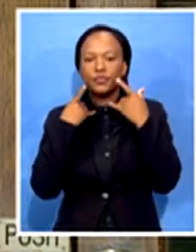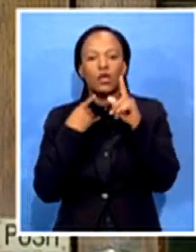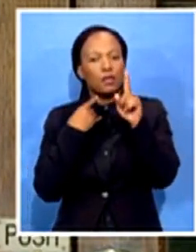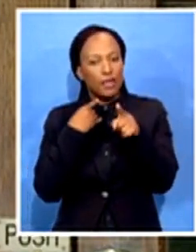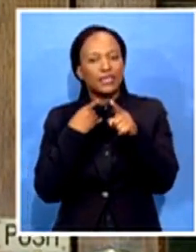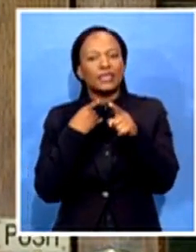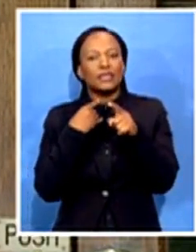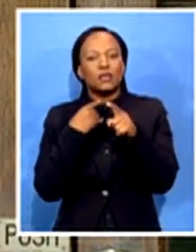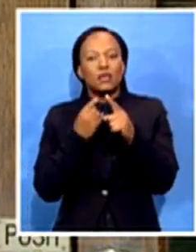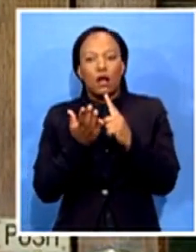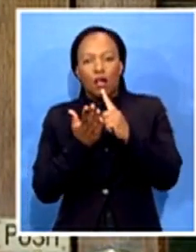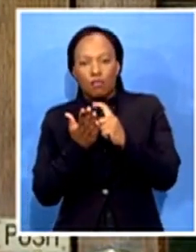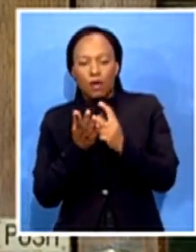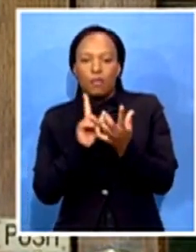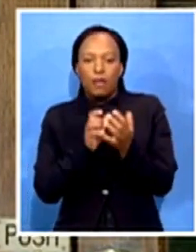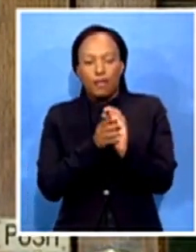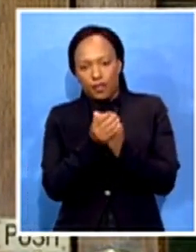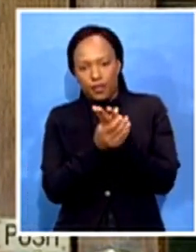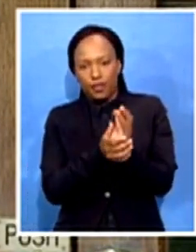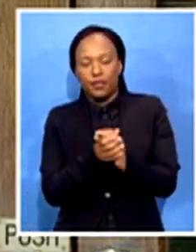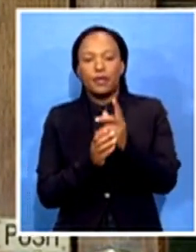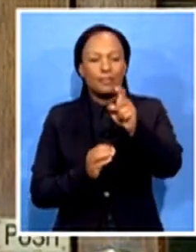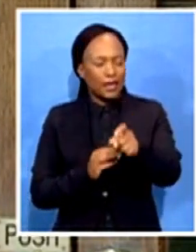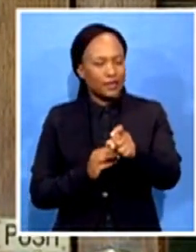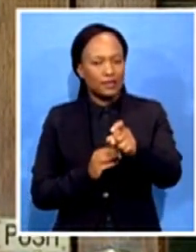or her. All those things are mandatory.